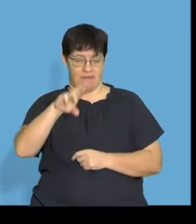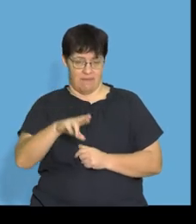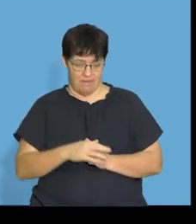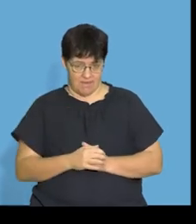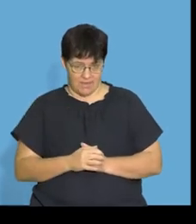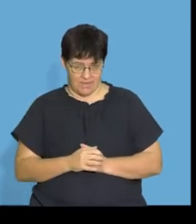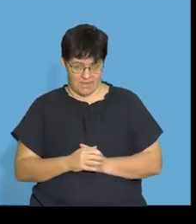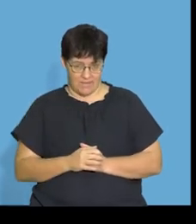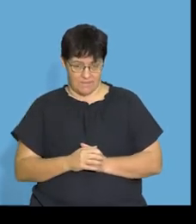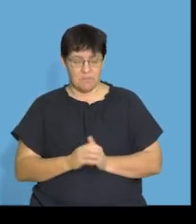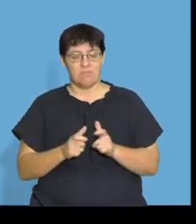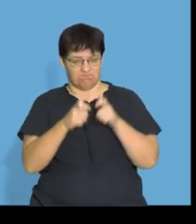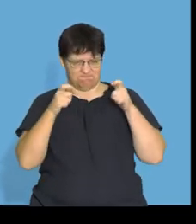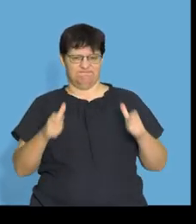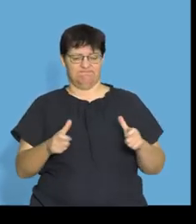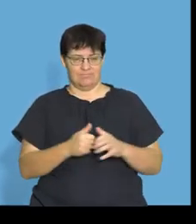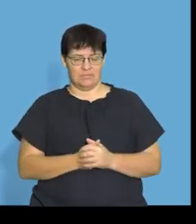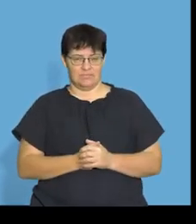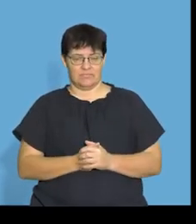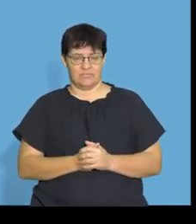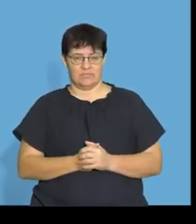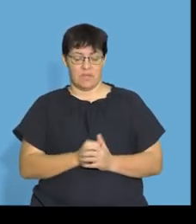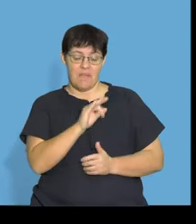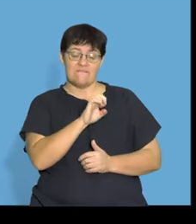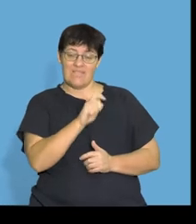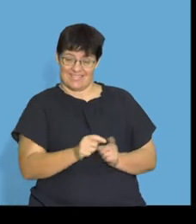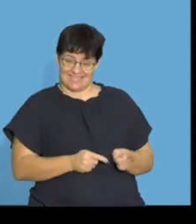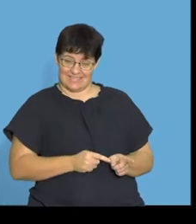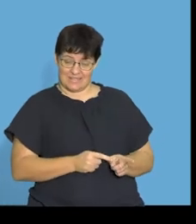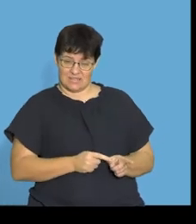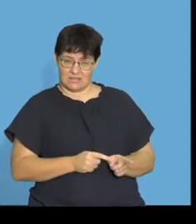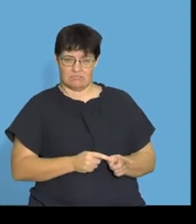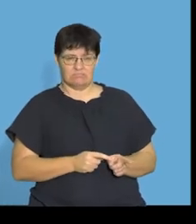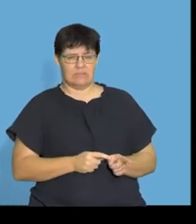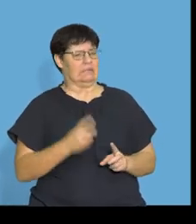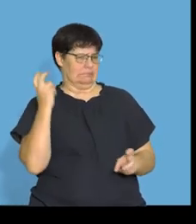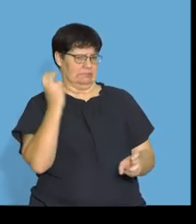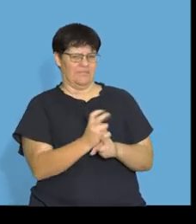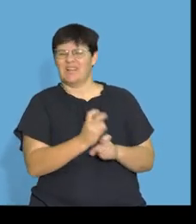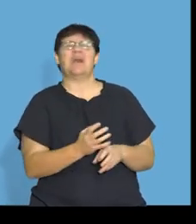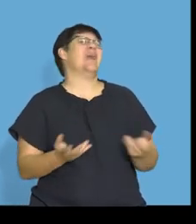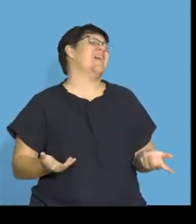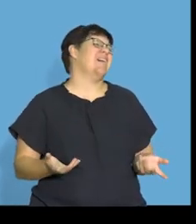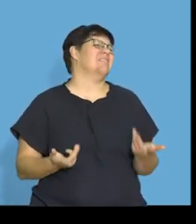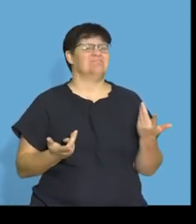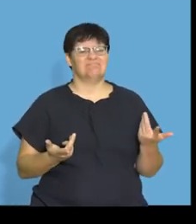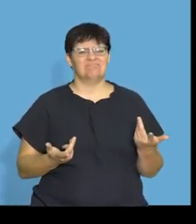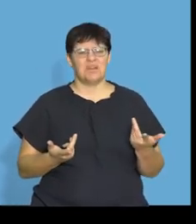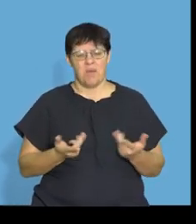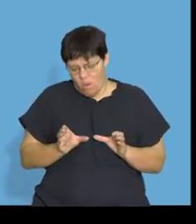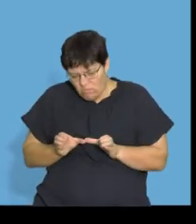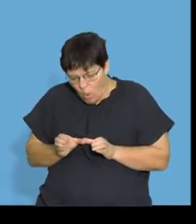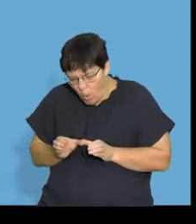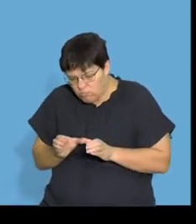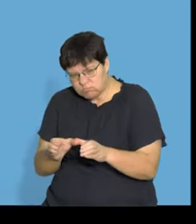macromolecule. Now, when we take a fat, fats are very difficult. Not difficult, they fall into